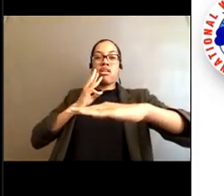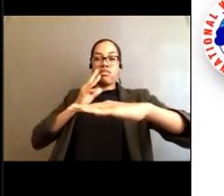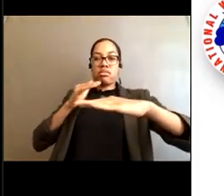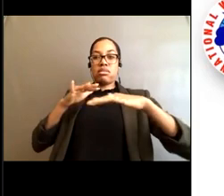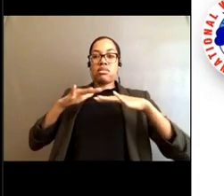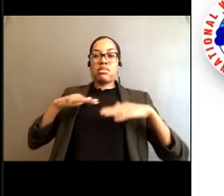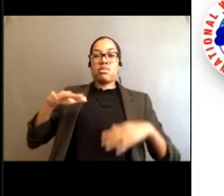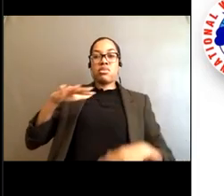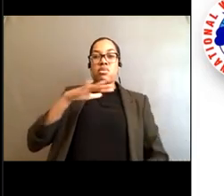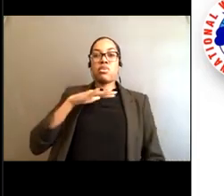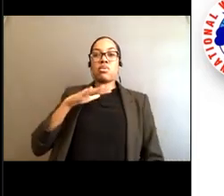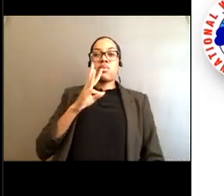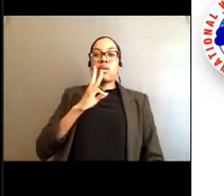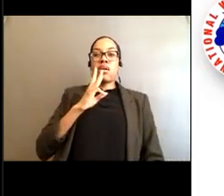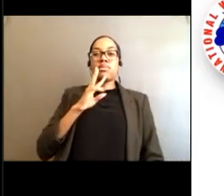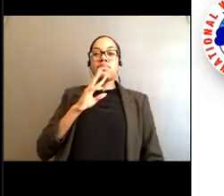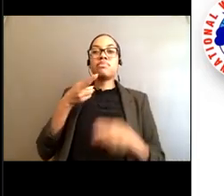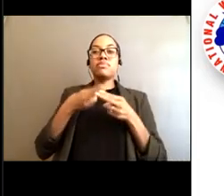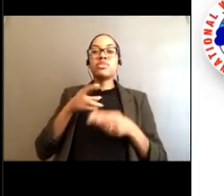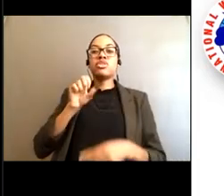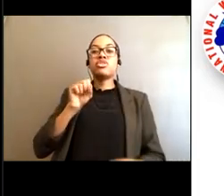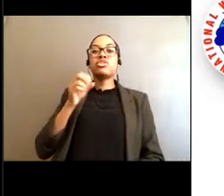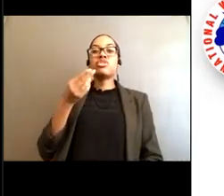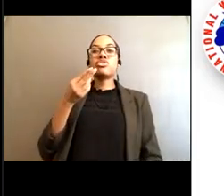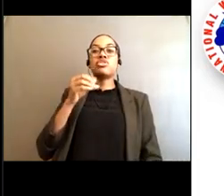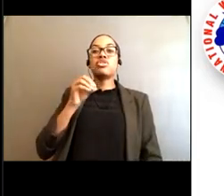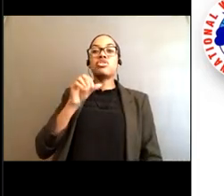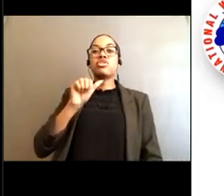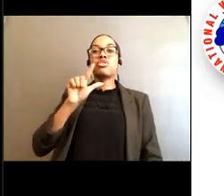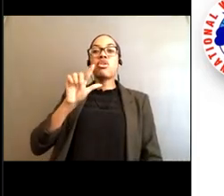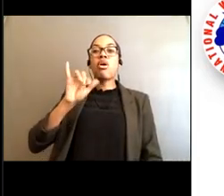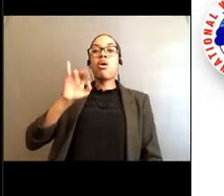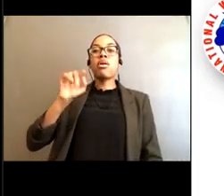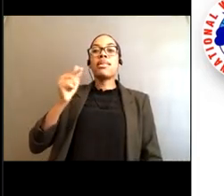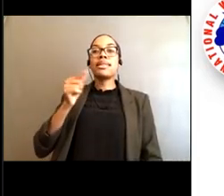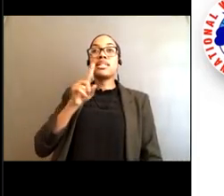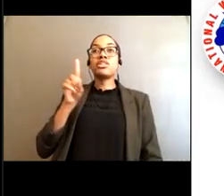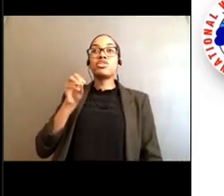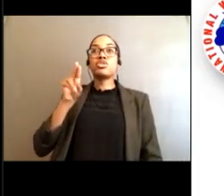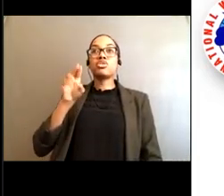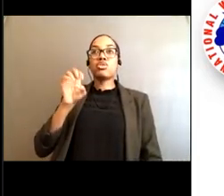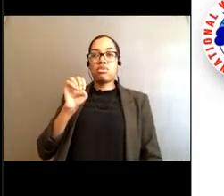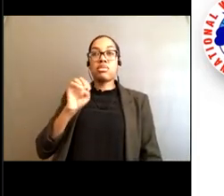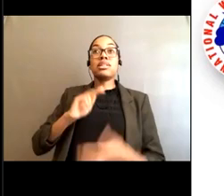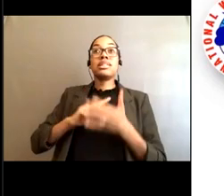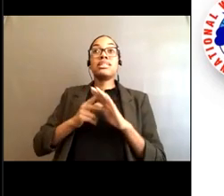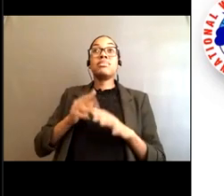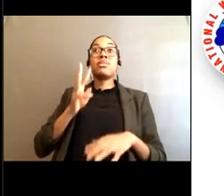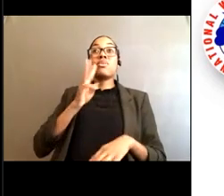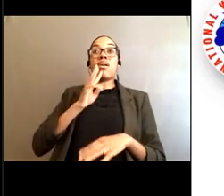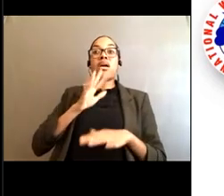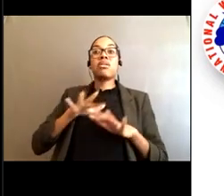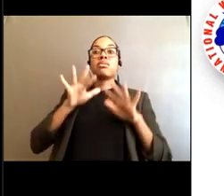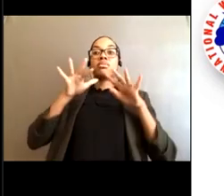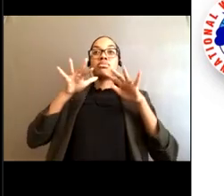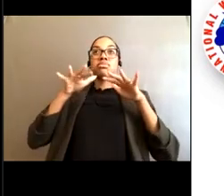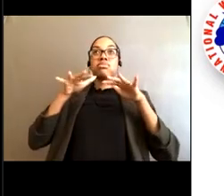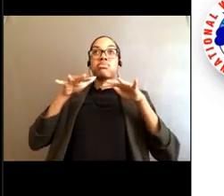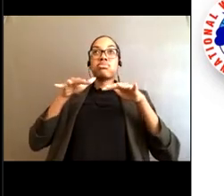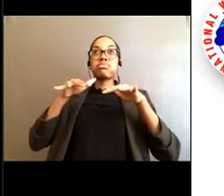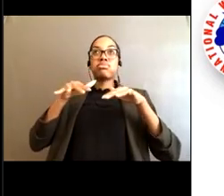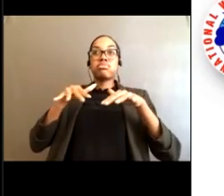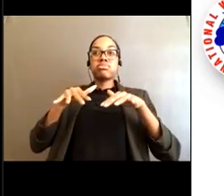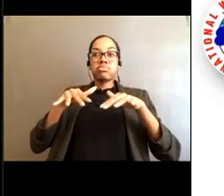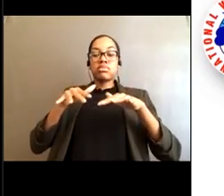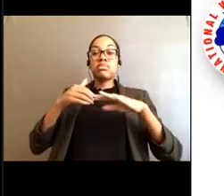which is the first zone that waves encounter as they approach the beach. In this area, waves begin to feel bottom,